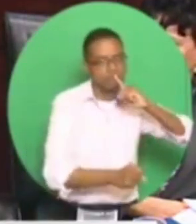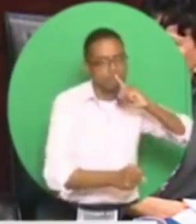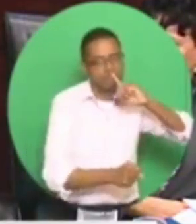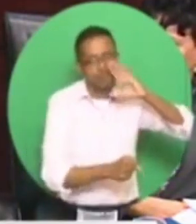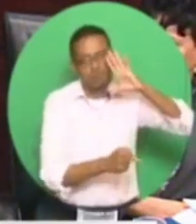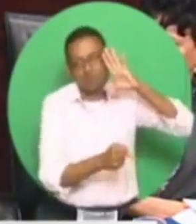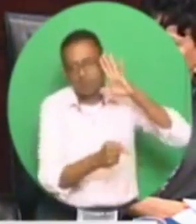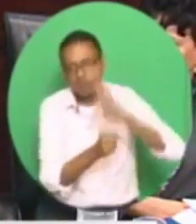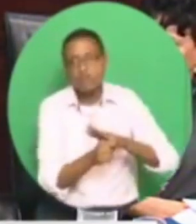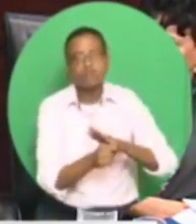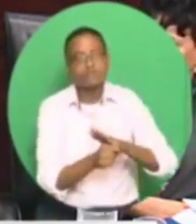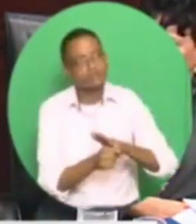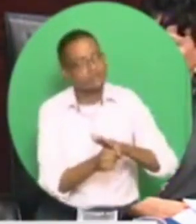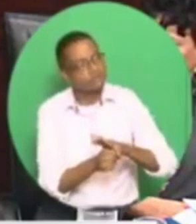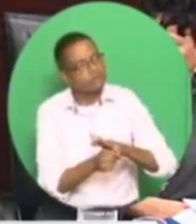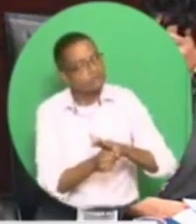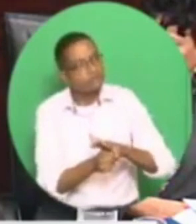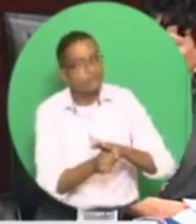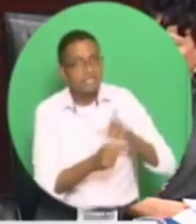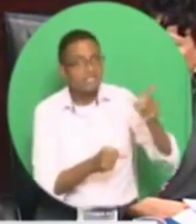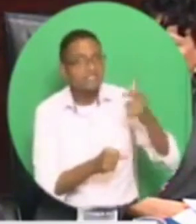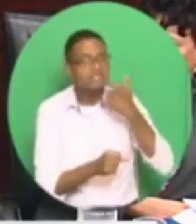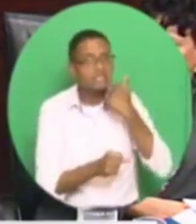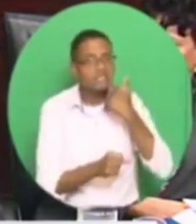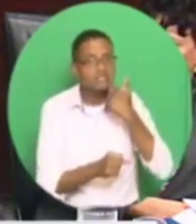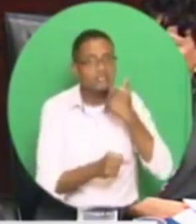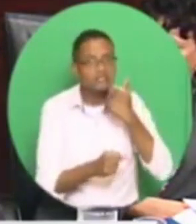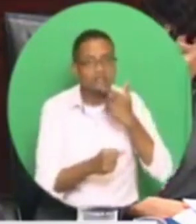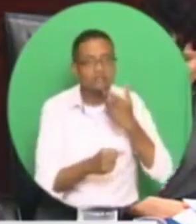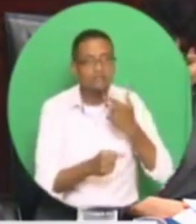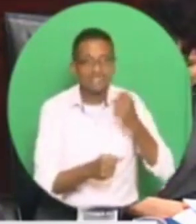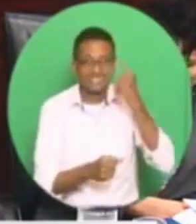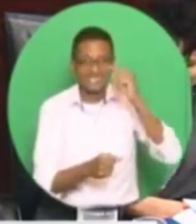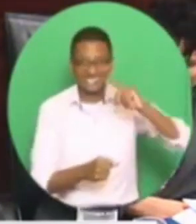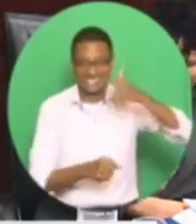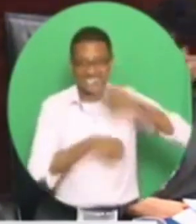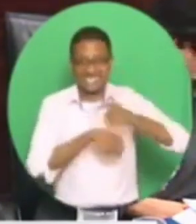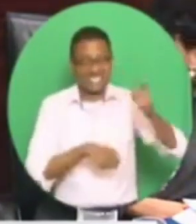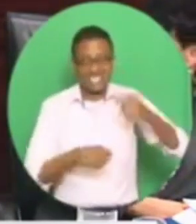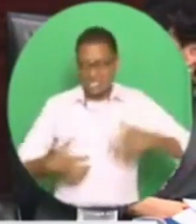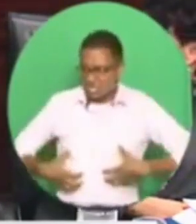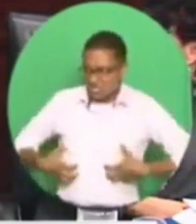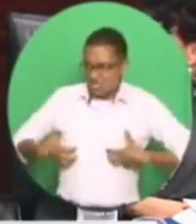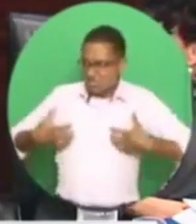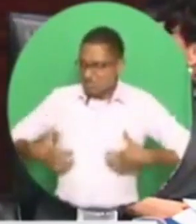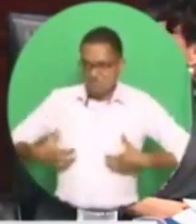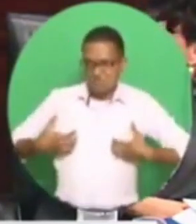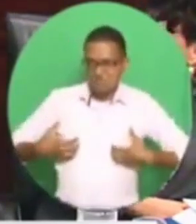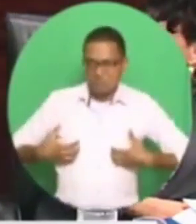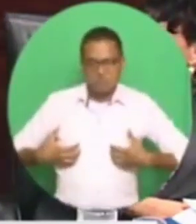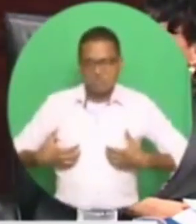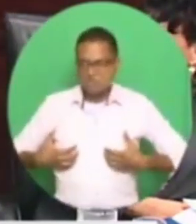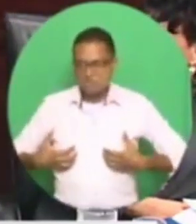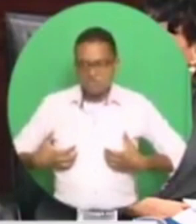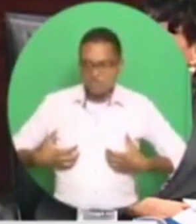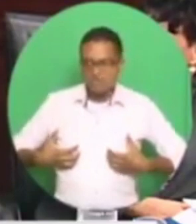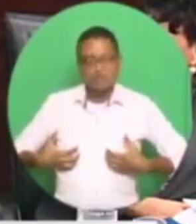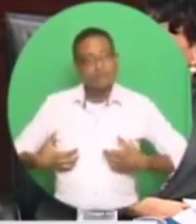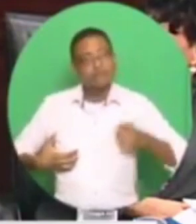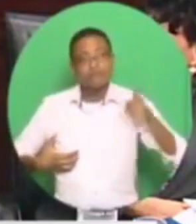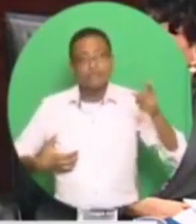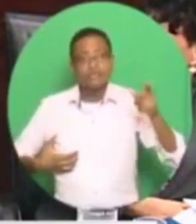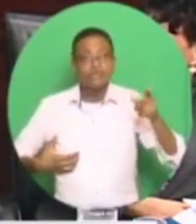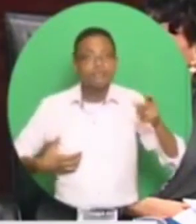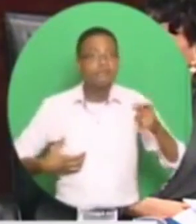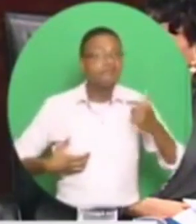extensively now, but the Prime Minister said the next day he was furious. Well, he's always furious, but he was mad. And he